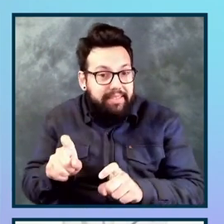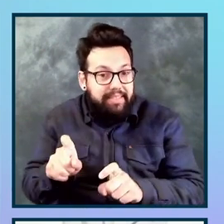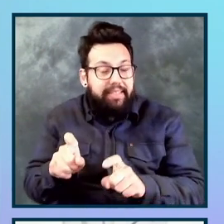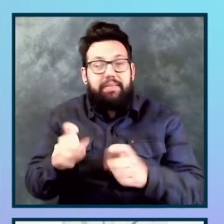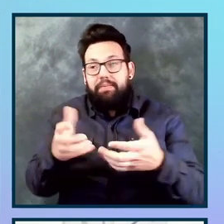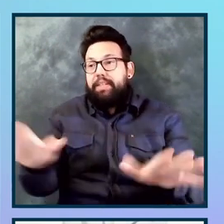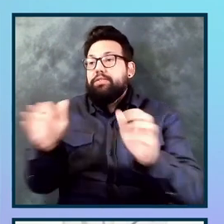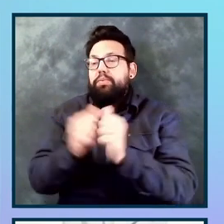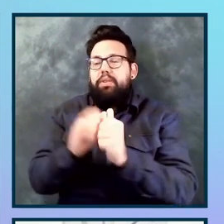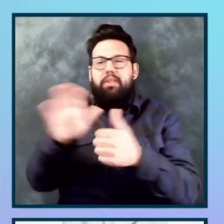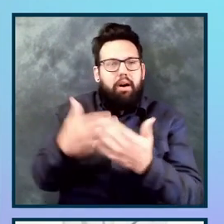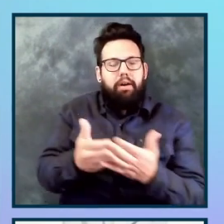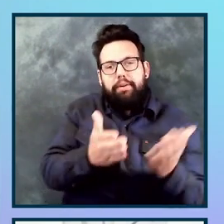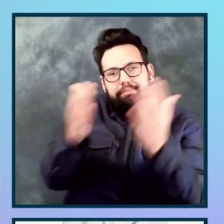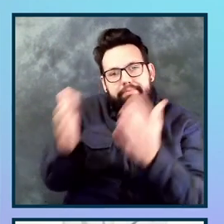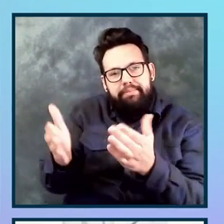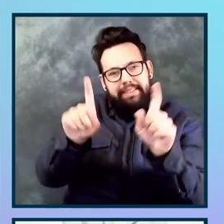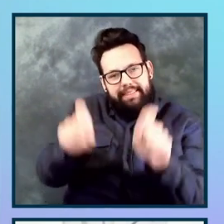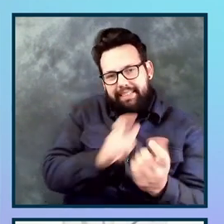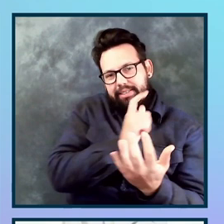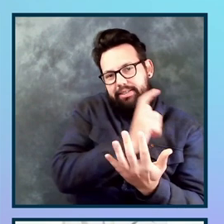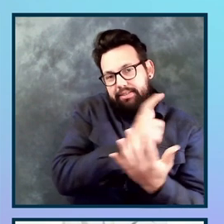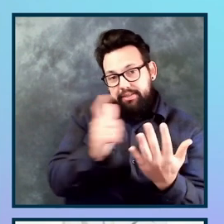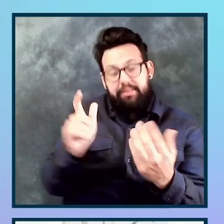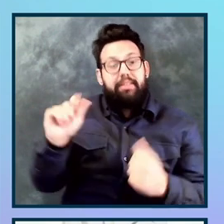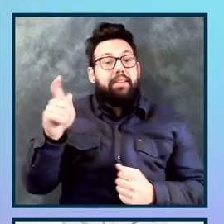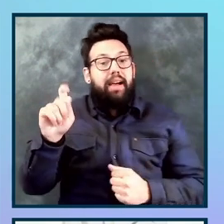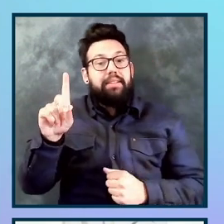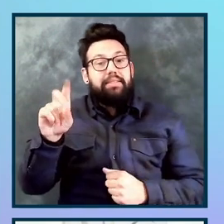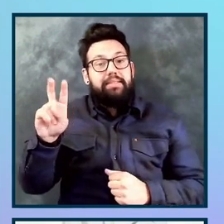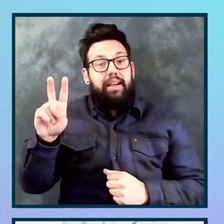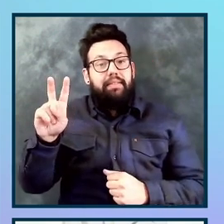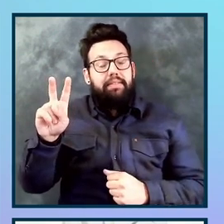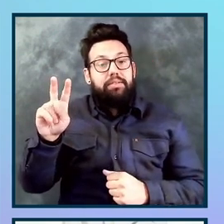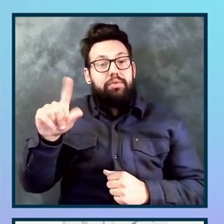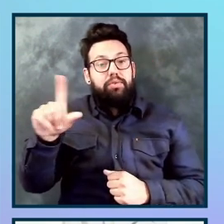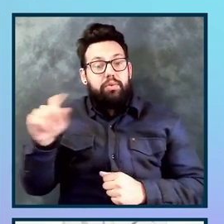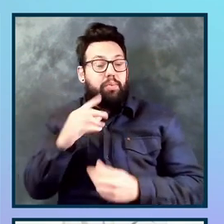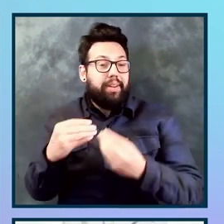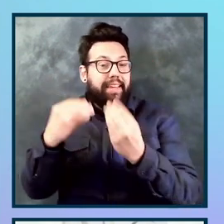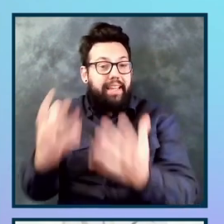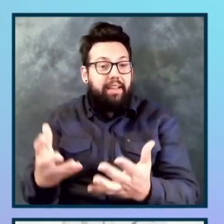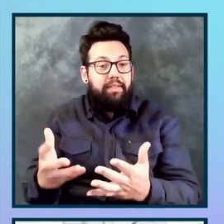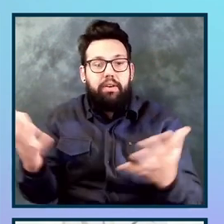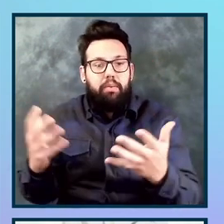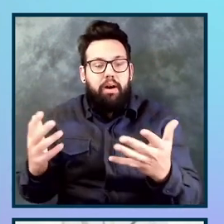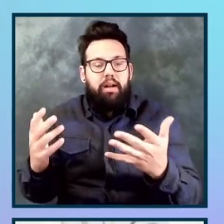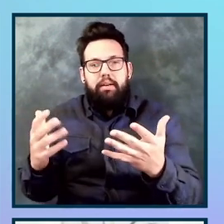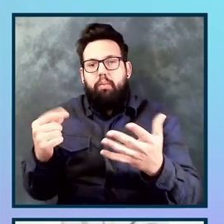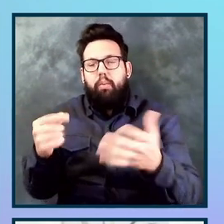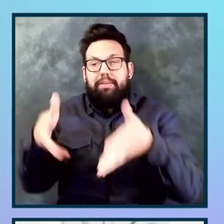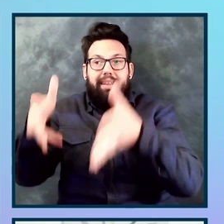guided tests, we actually in the acts dev tools browser extension give you a list of what's left to